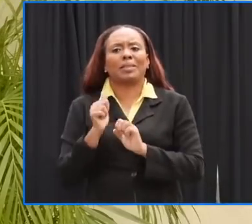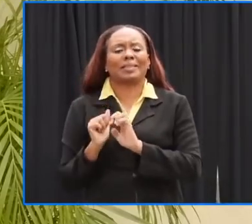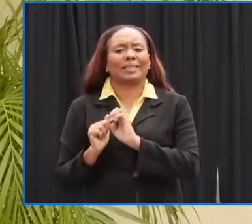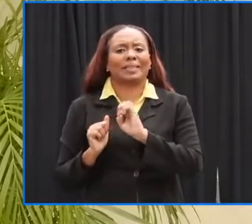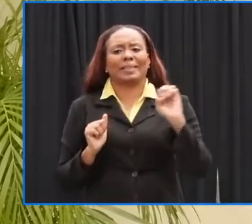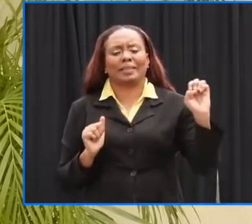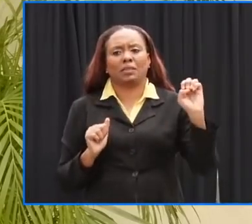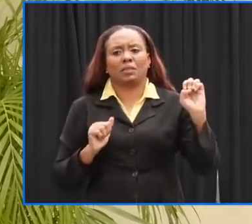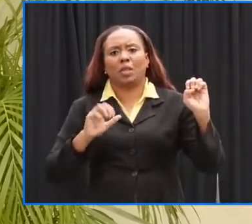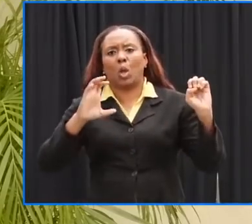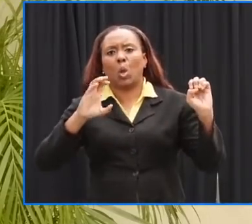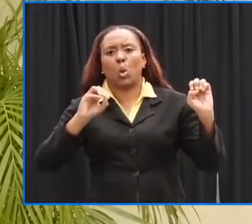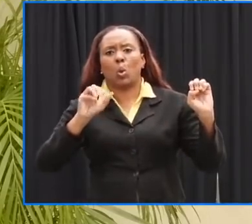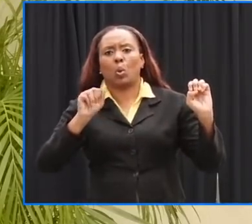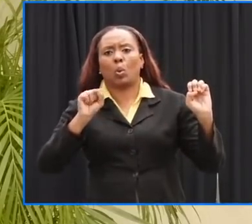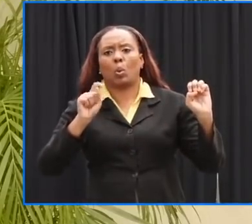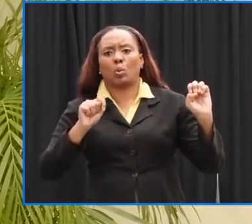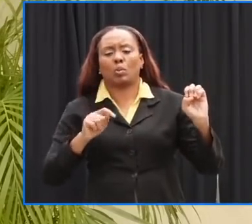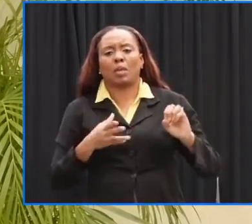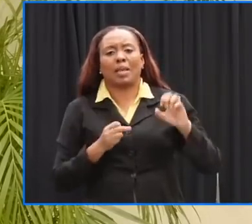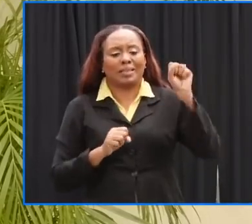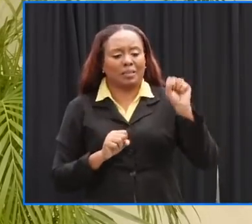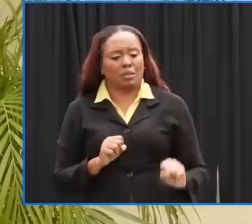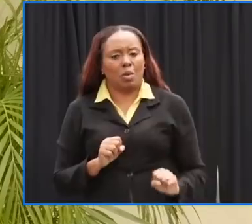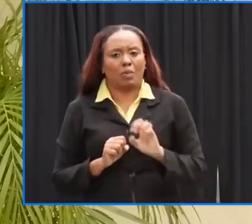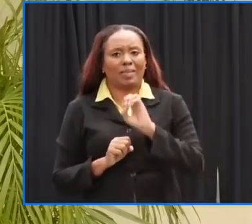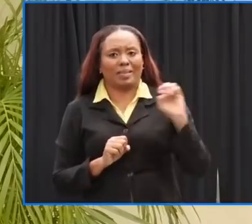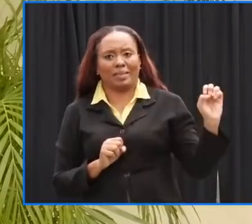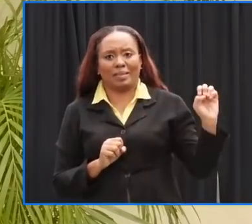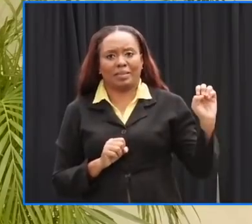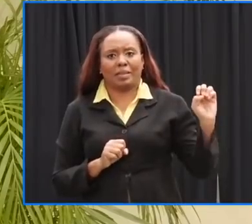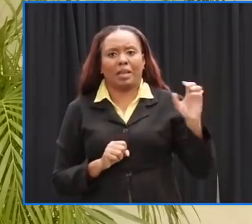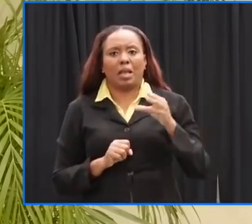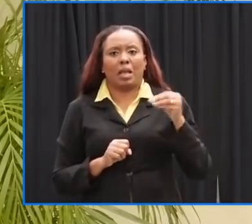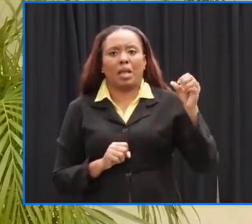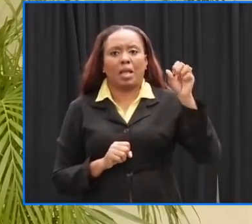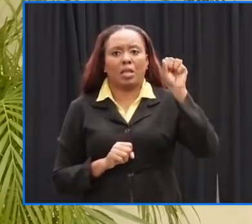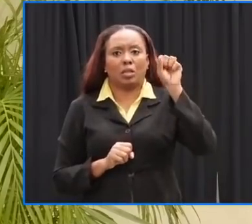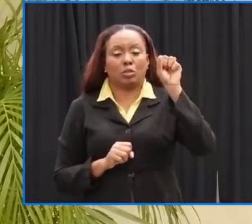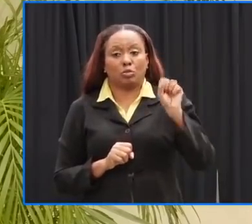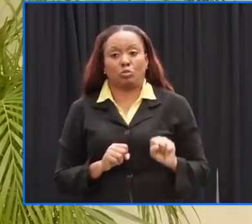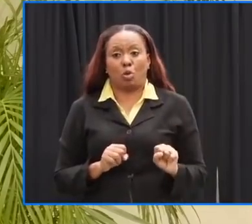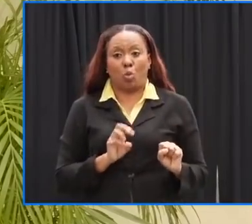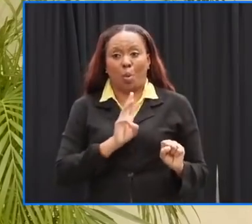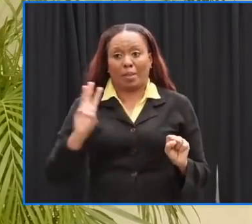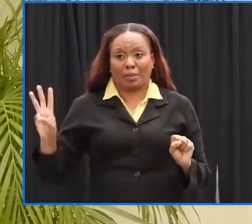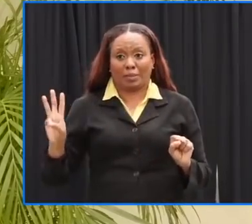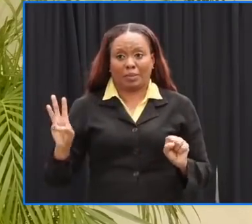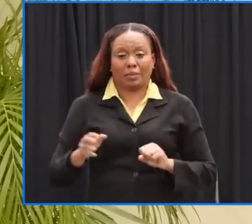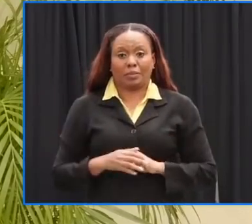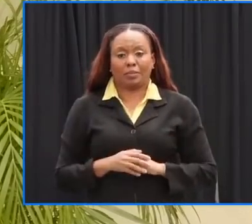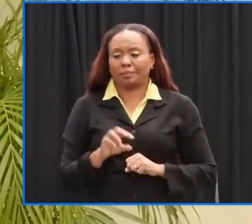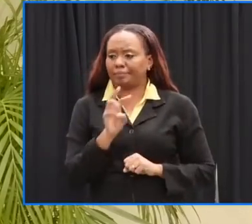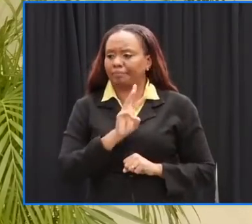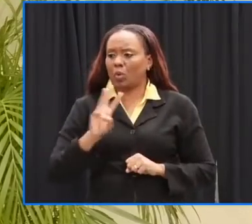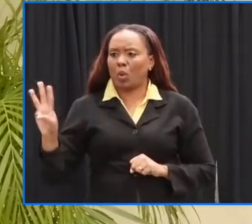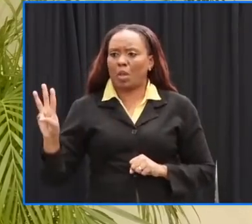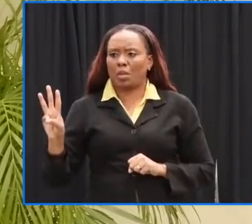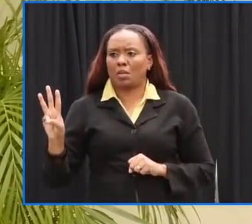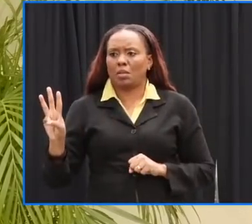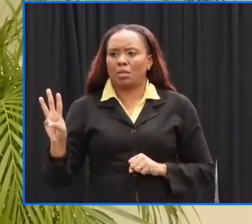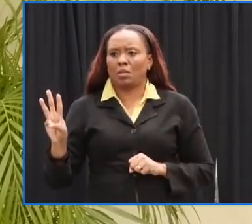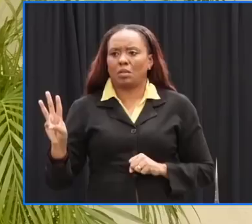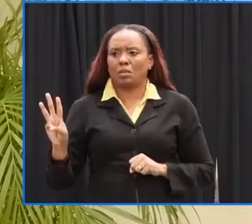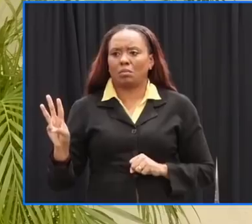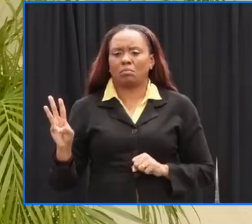of the coastlines of Barbados southeastern and southwestern sections the western sections of the island will be